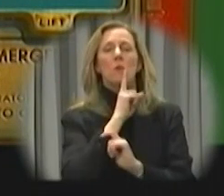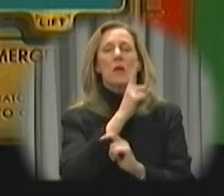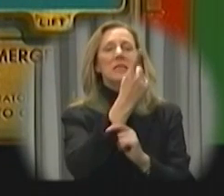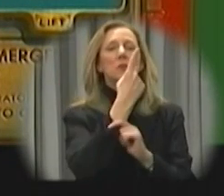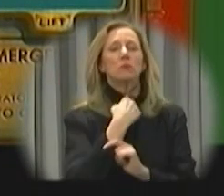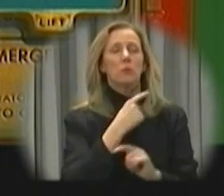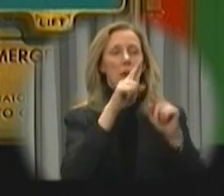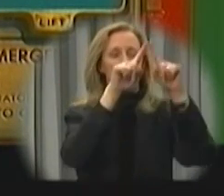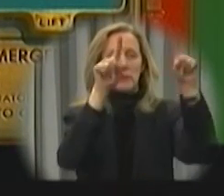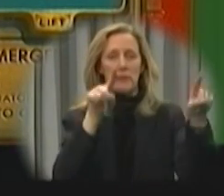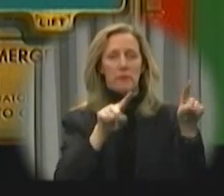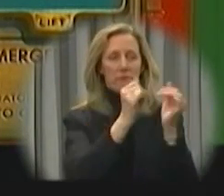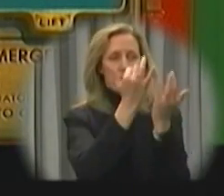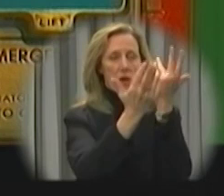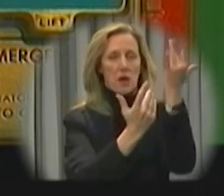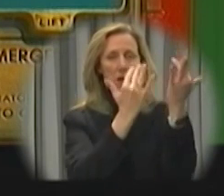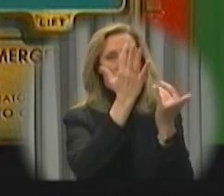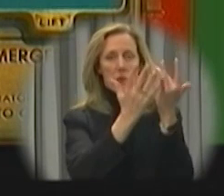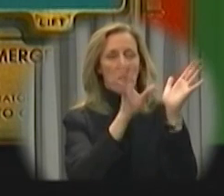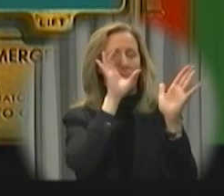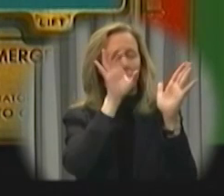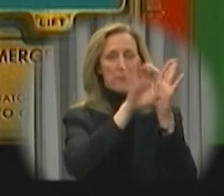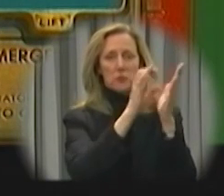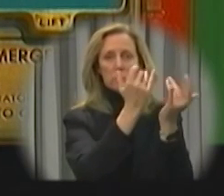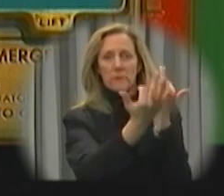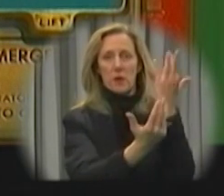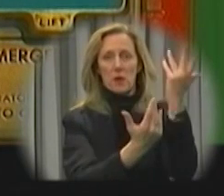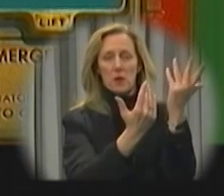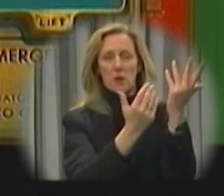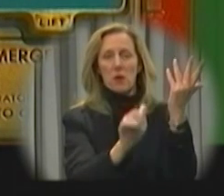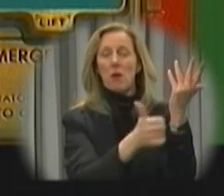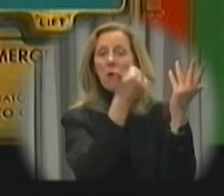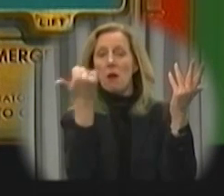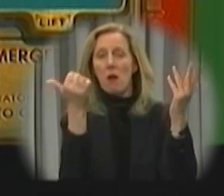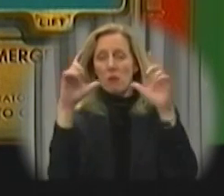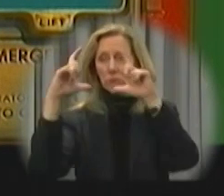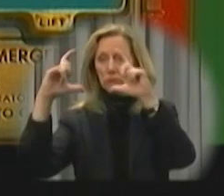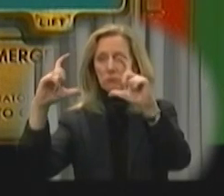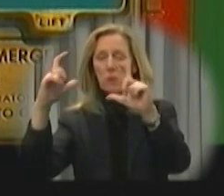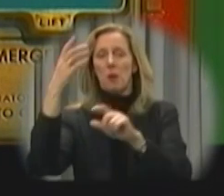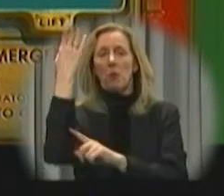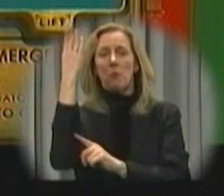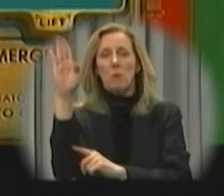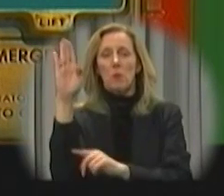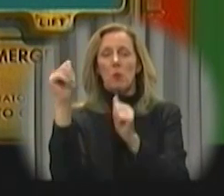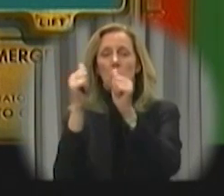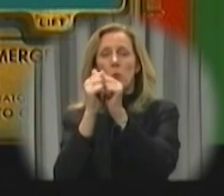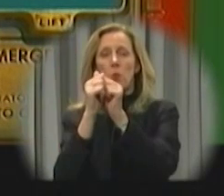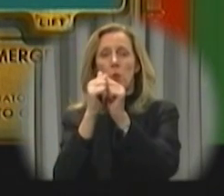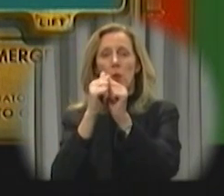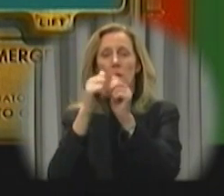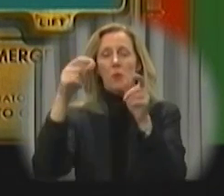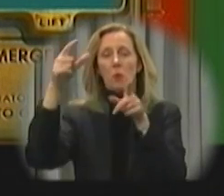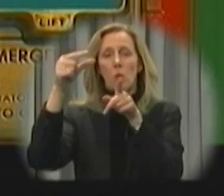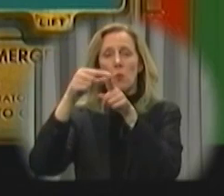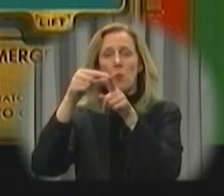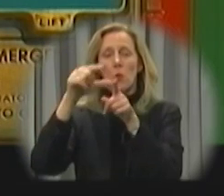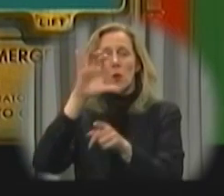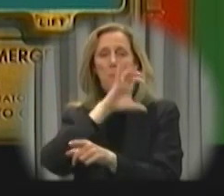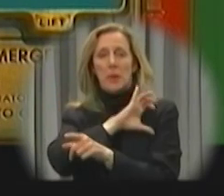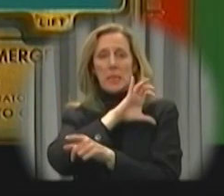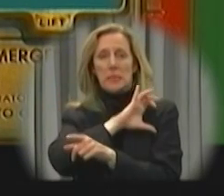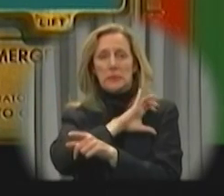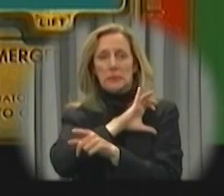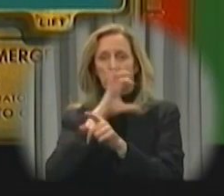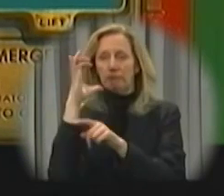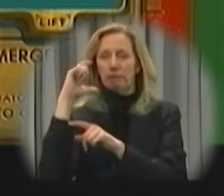One cover is red with the word fire and a picture of fire, and the other cover is blue with the word police and a